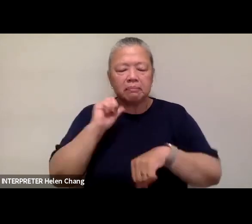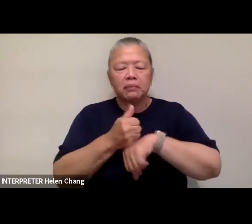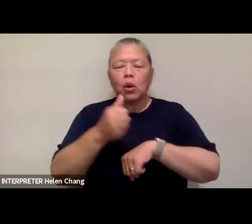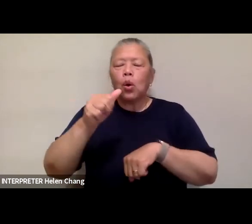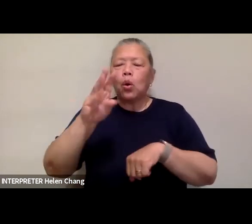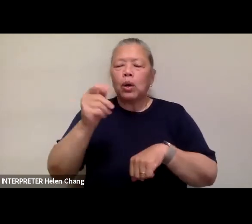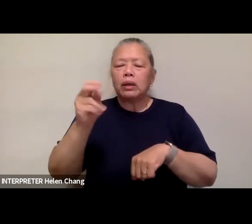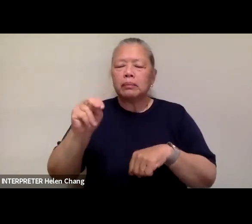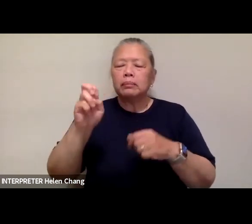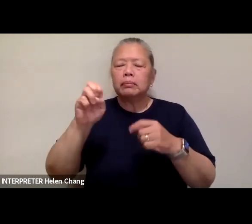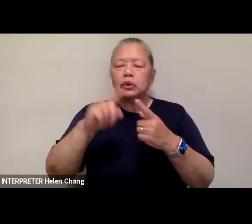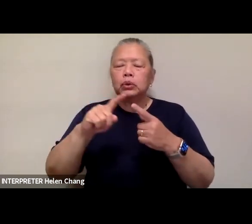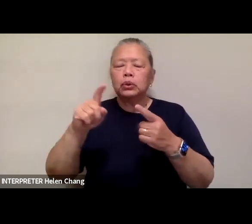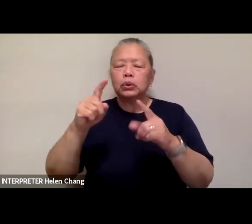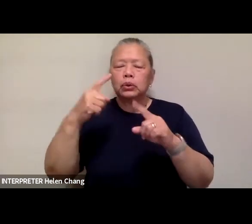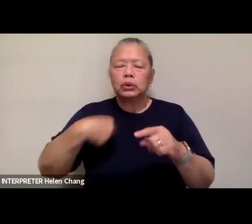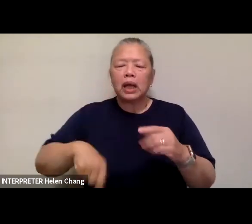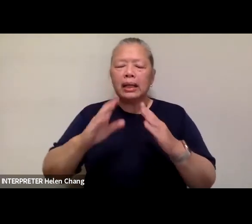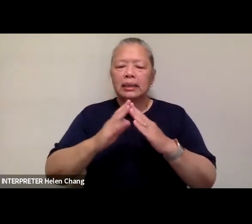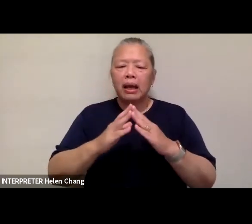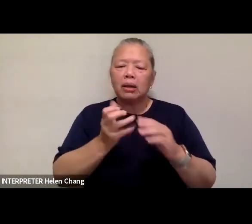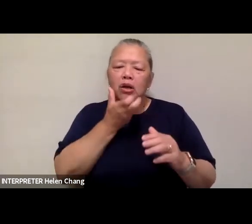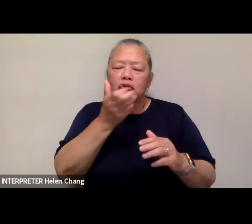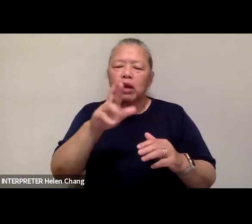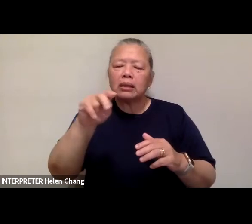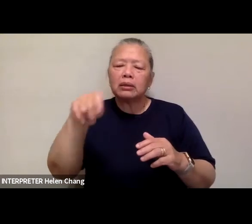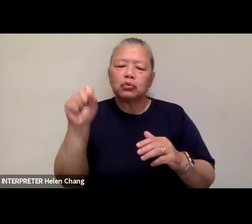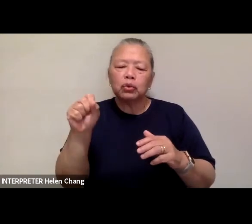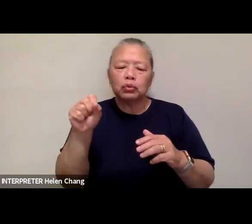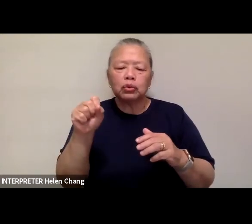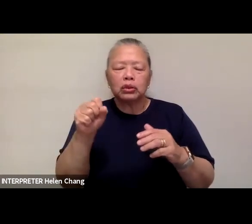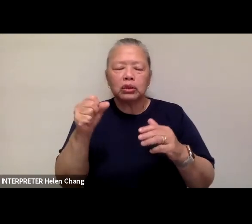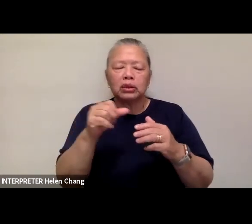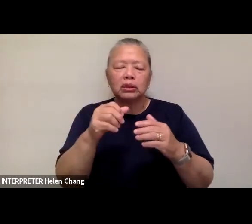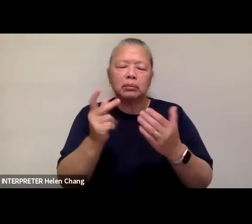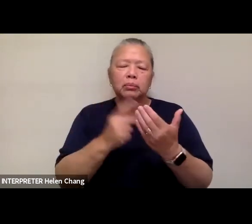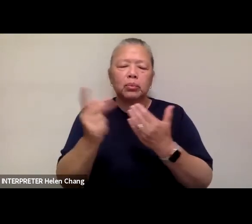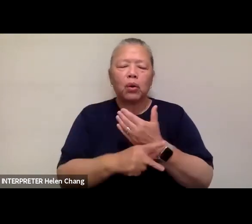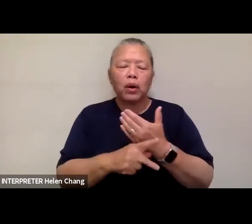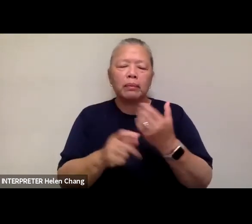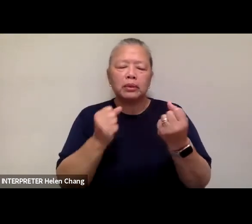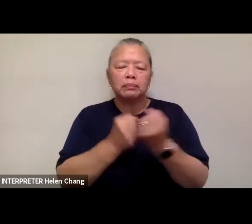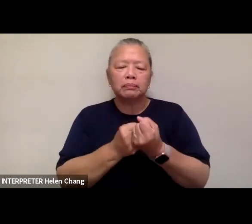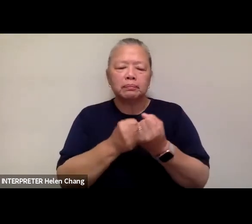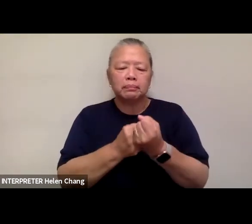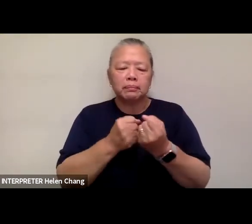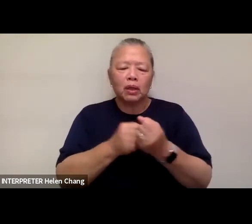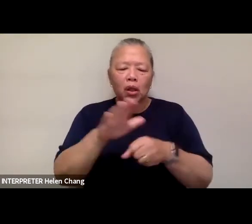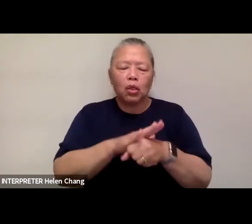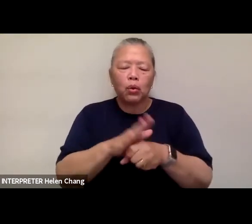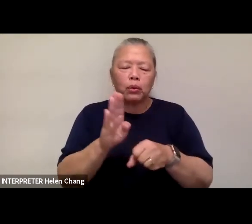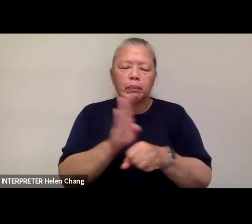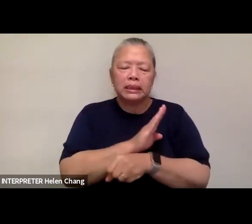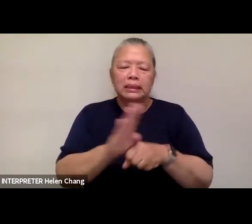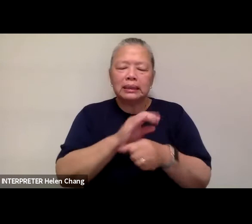in New York City, grassroots initiative to support Chinatown businesses, and amplify community voices that generate much